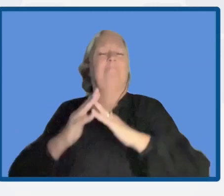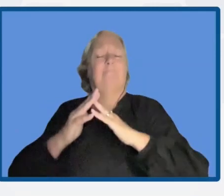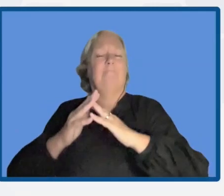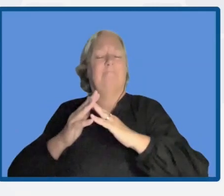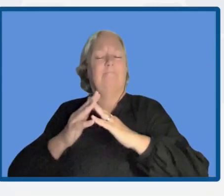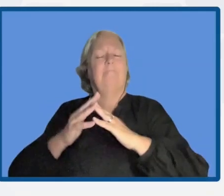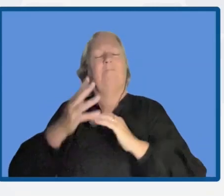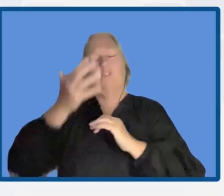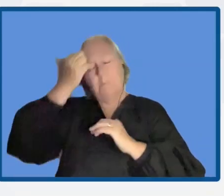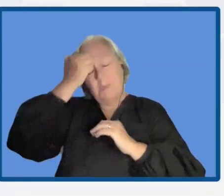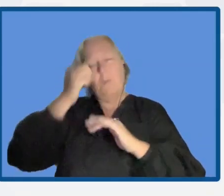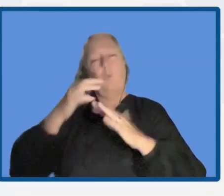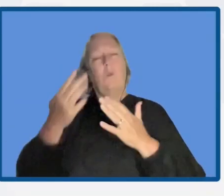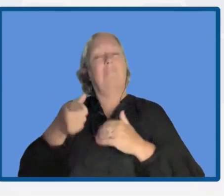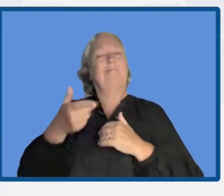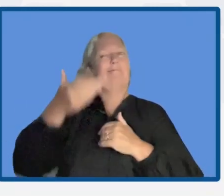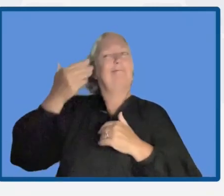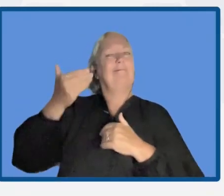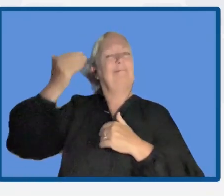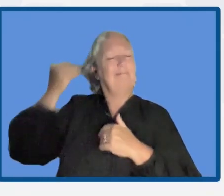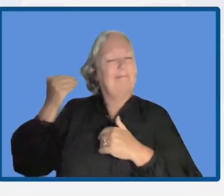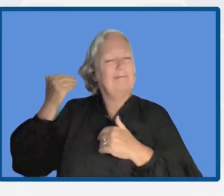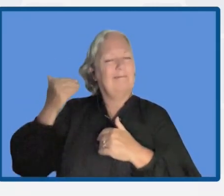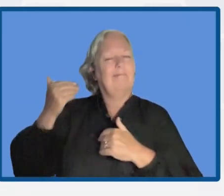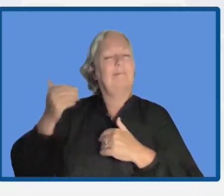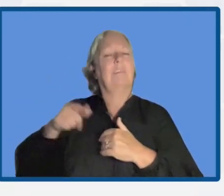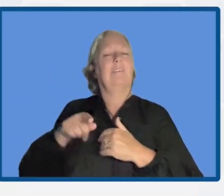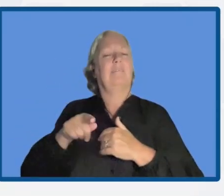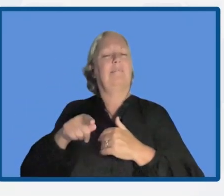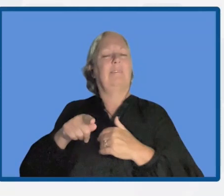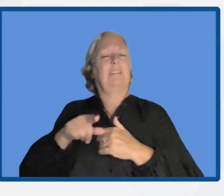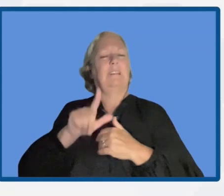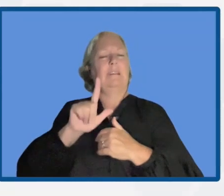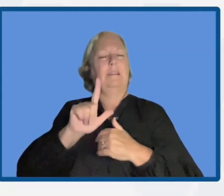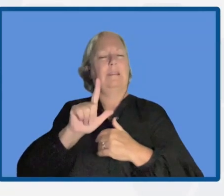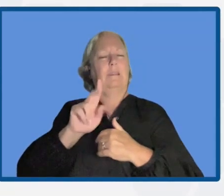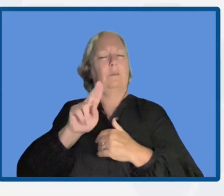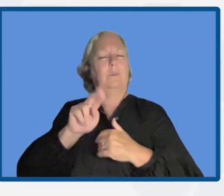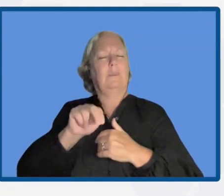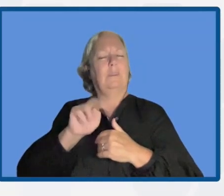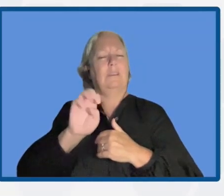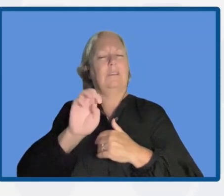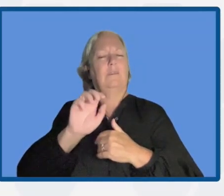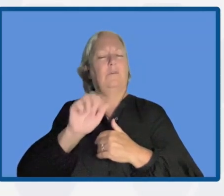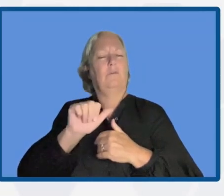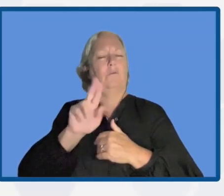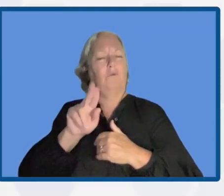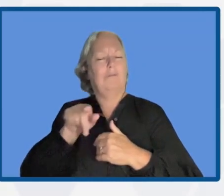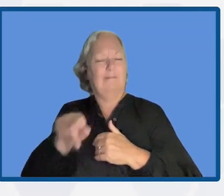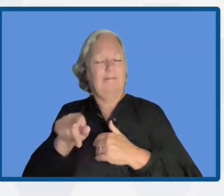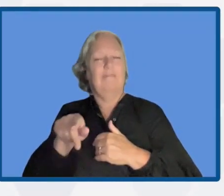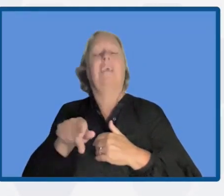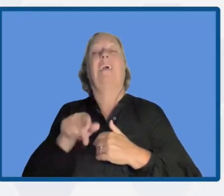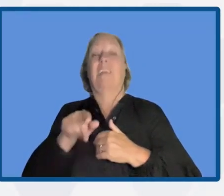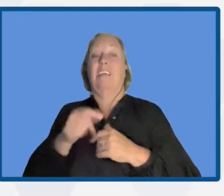happened in previous El Niño episodes, which is affecting a great portion of Central